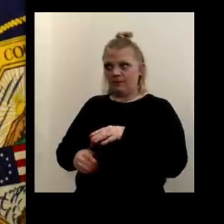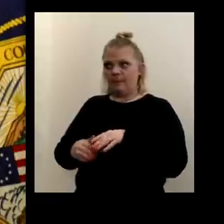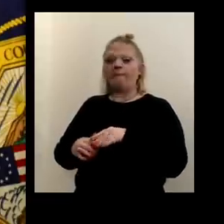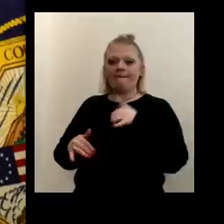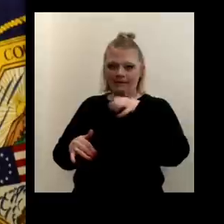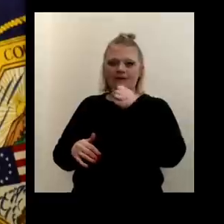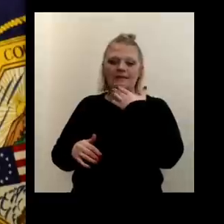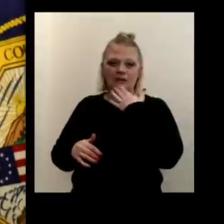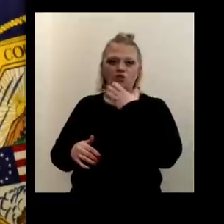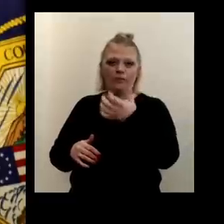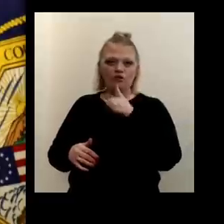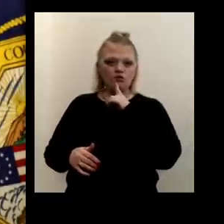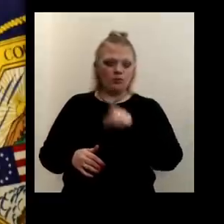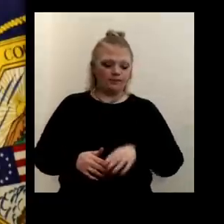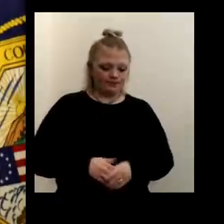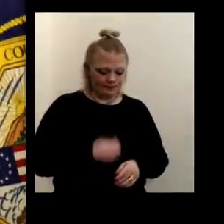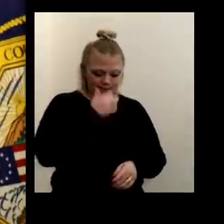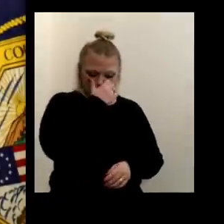Yes. Thank you so much. Sure.